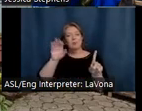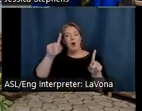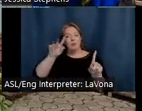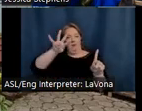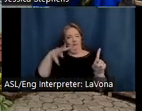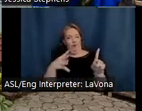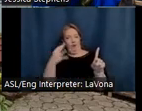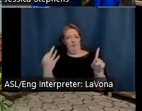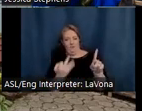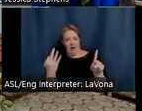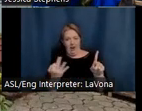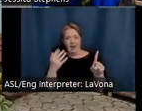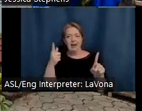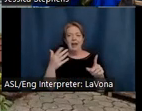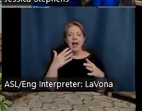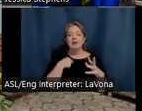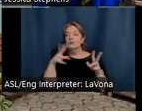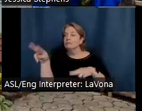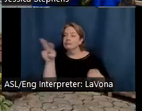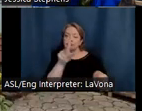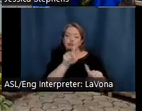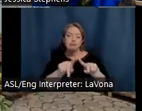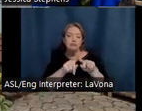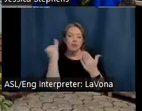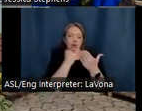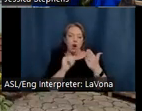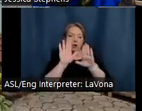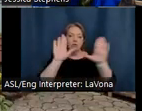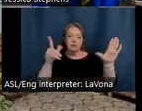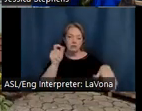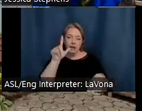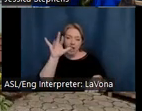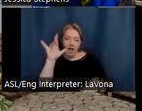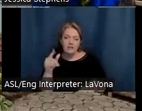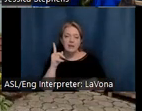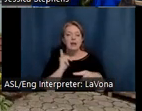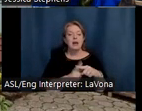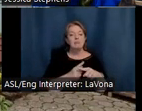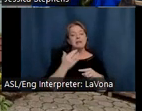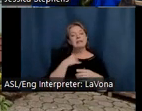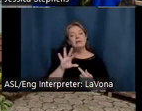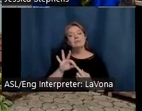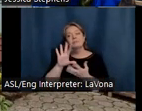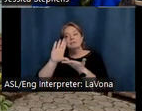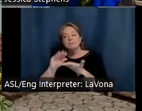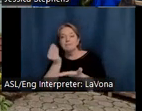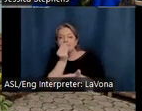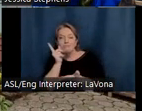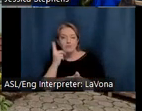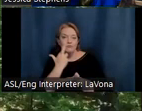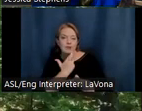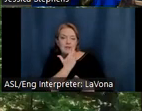as long as complimentary freshmen, music, and sometimes dinner specials at participating restaurants. But